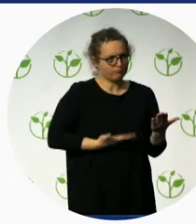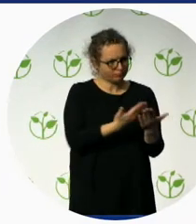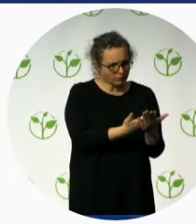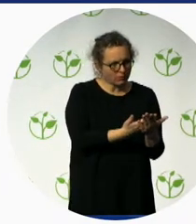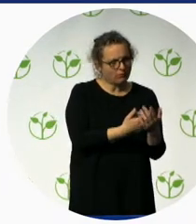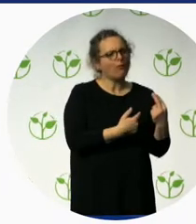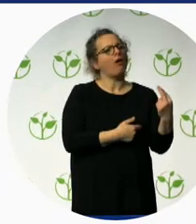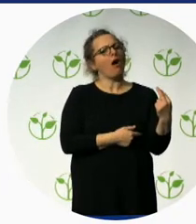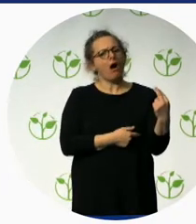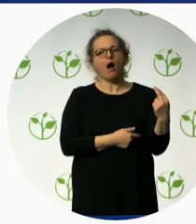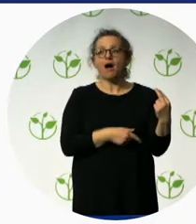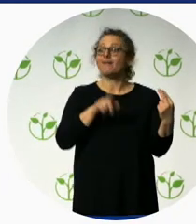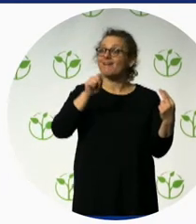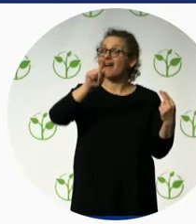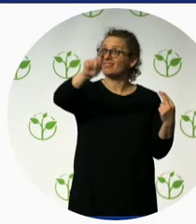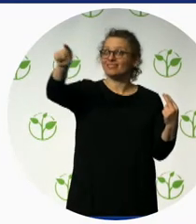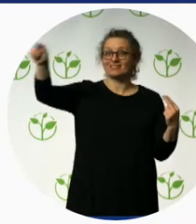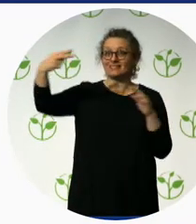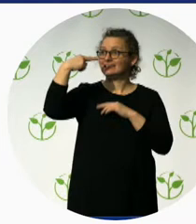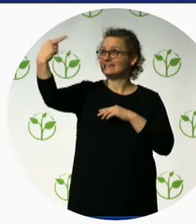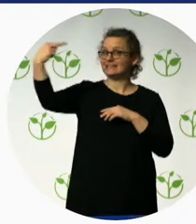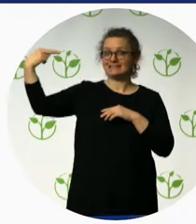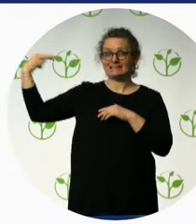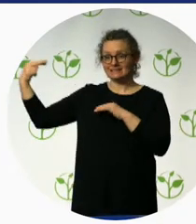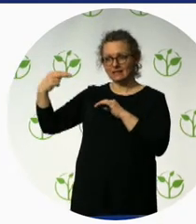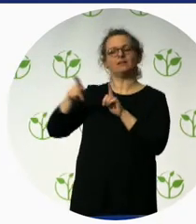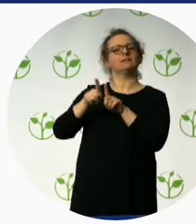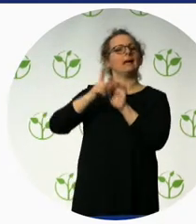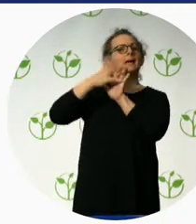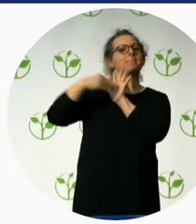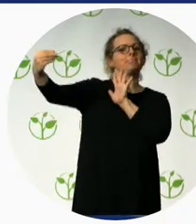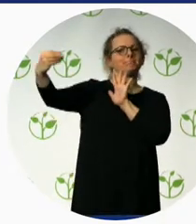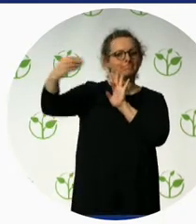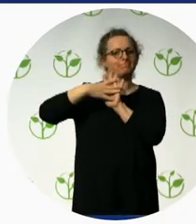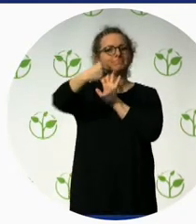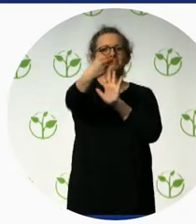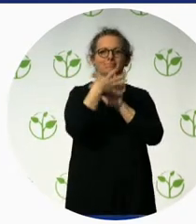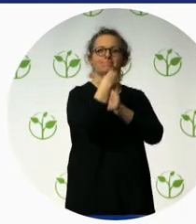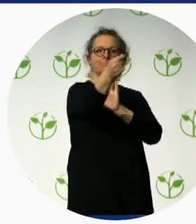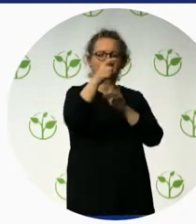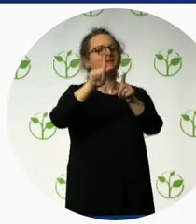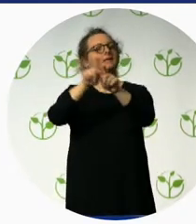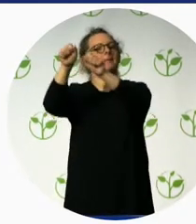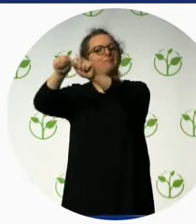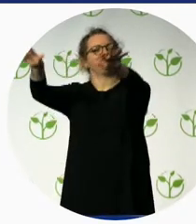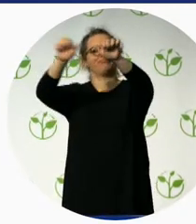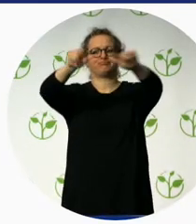So the project was designed in a way that provides technical support, and